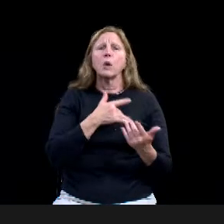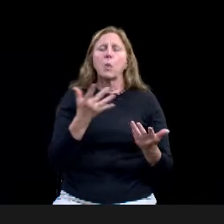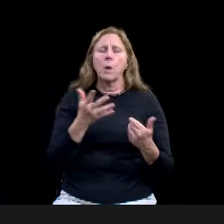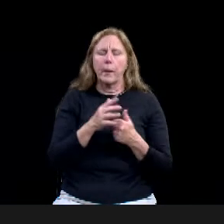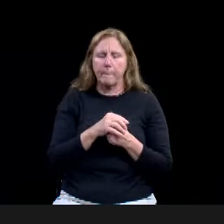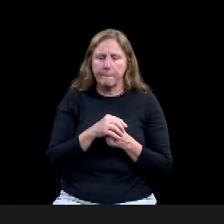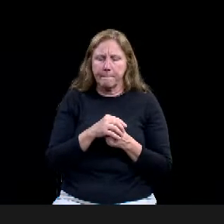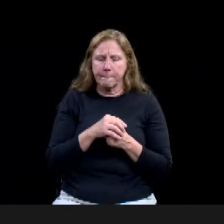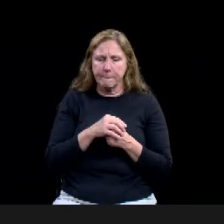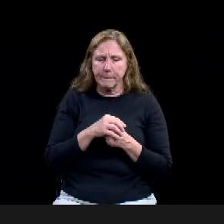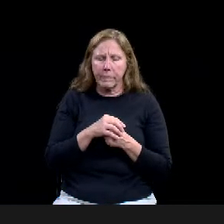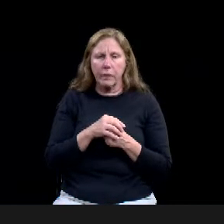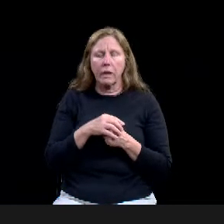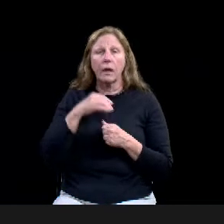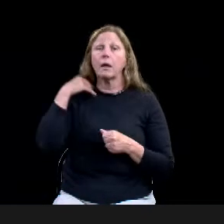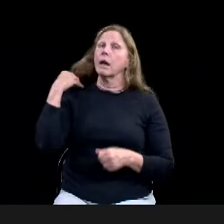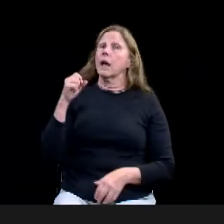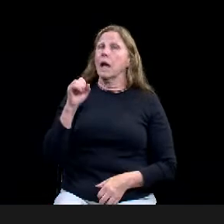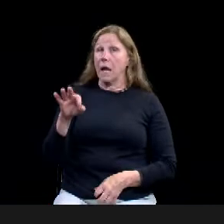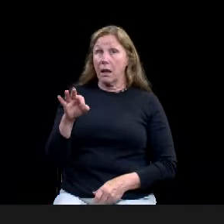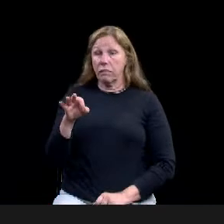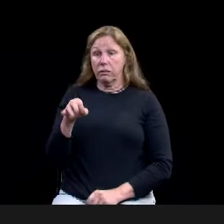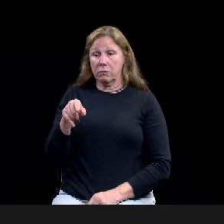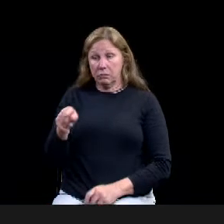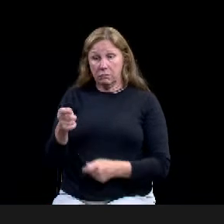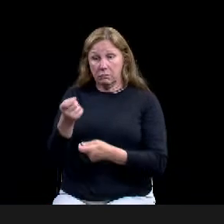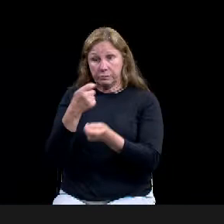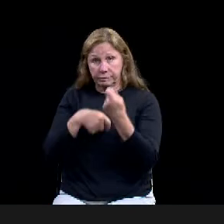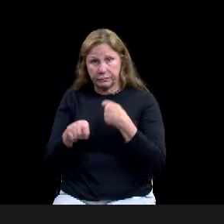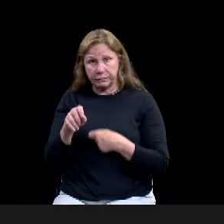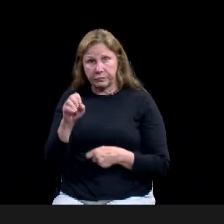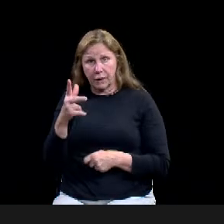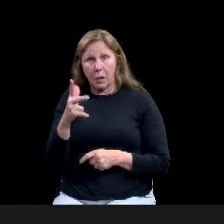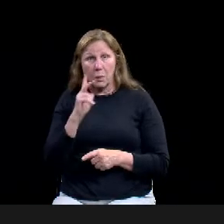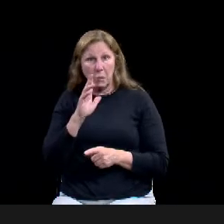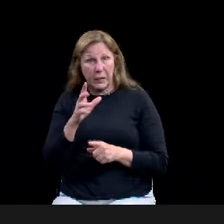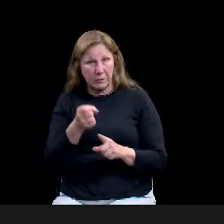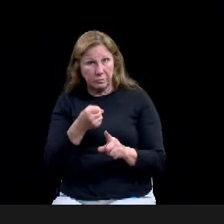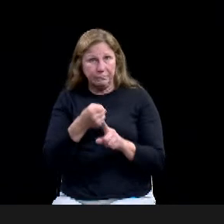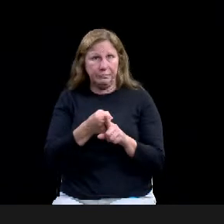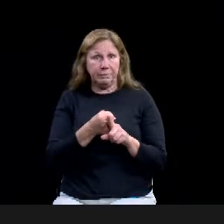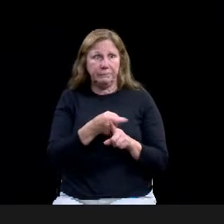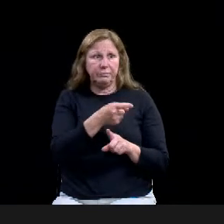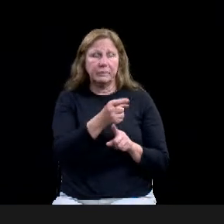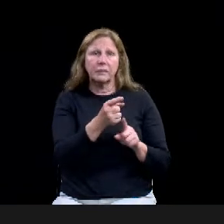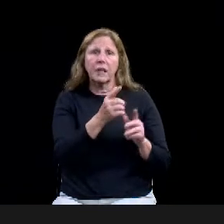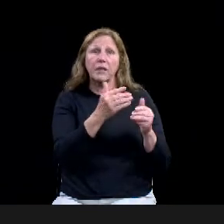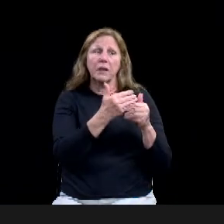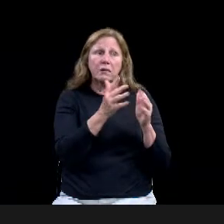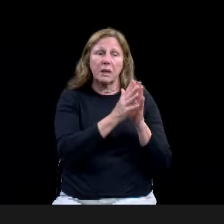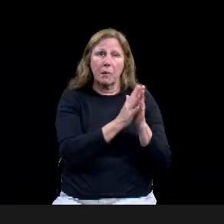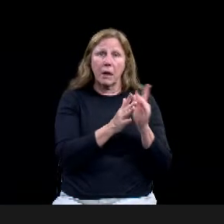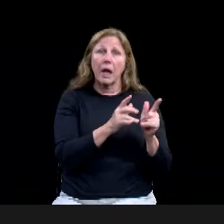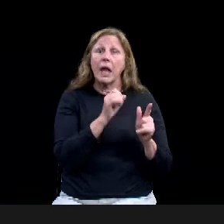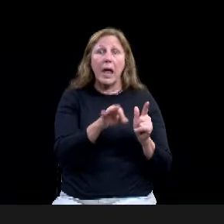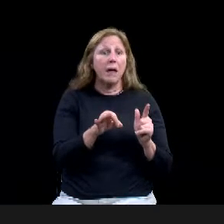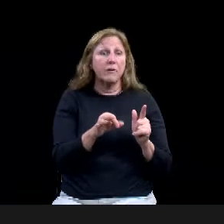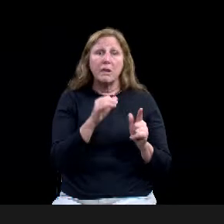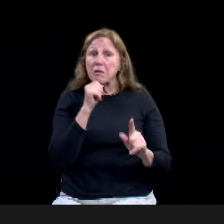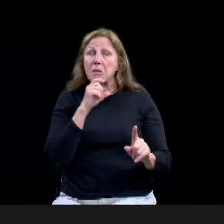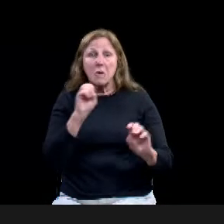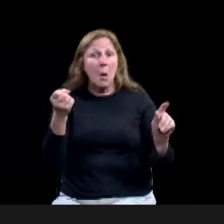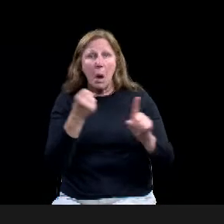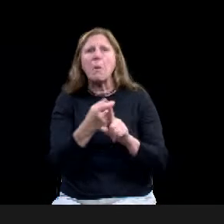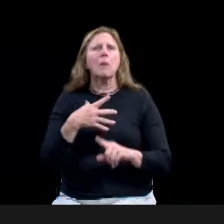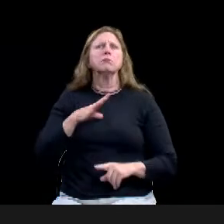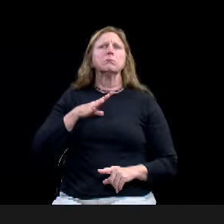they would be opposed to it. And if it didn't, they're okay with it. Uh, and then the other one, uh, was it actually opposition to it? And, and again,